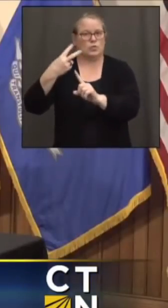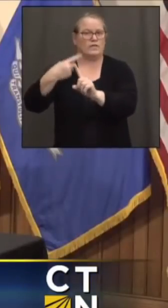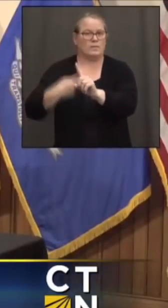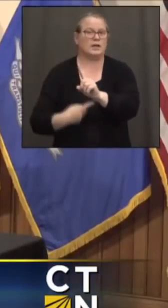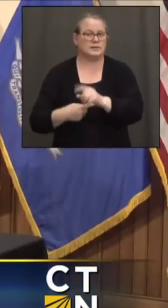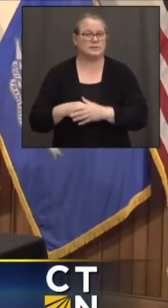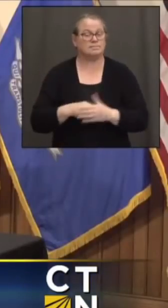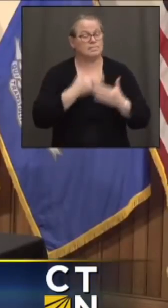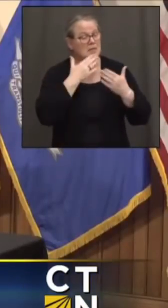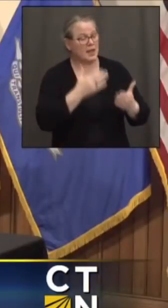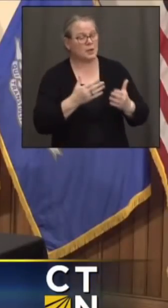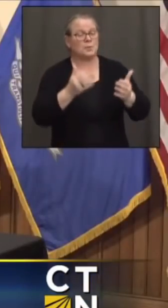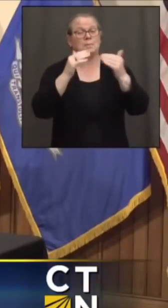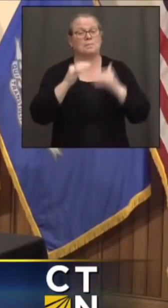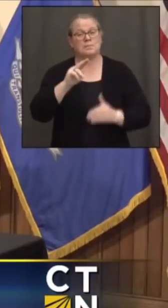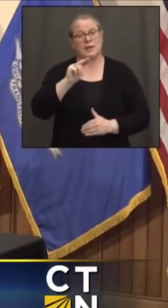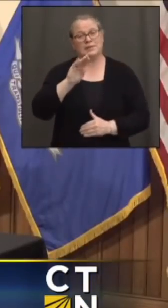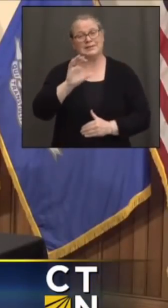NBC, Connecticut.